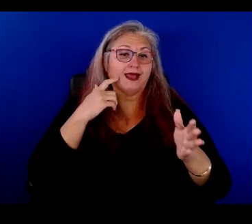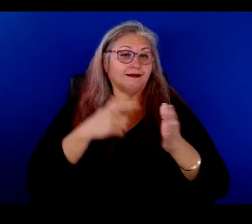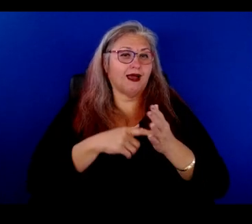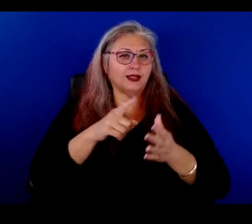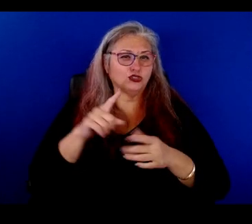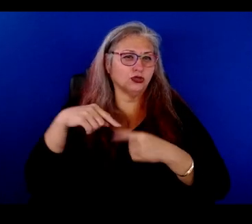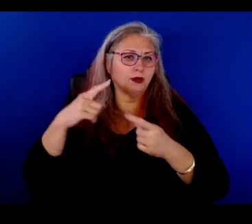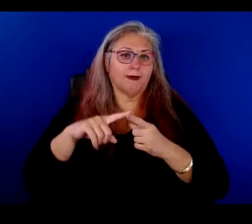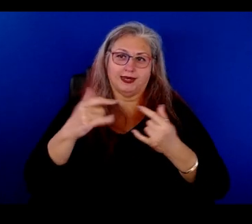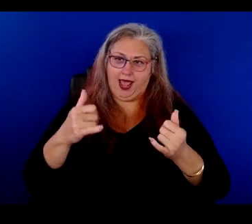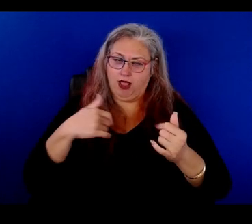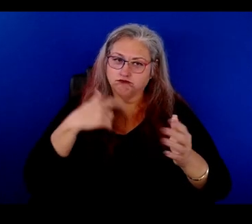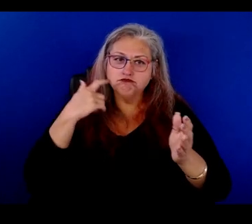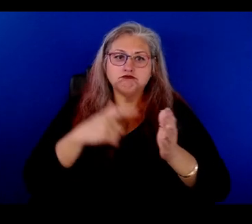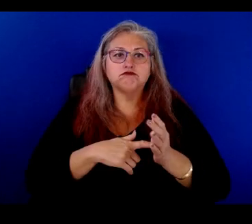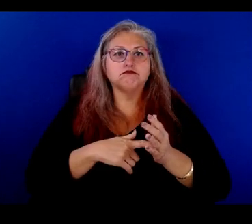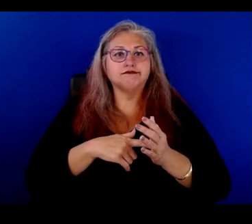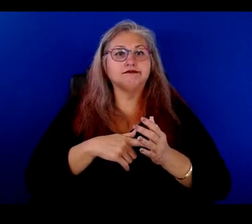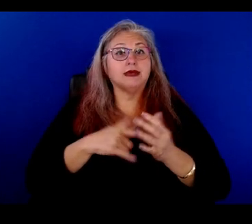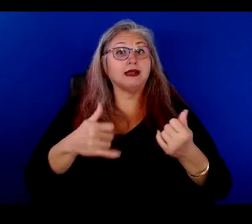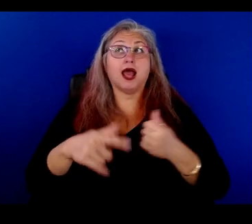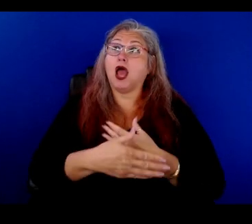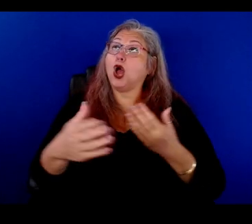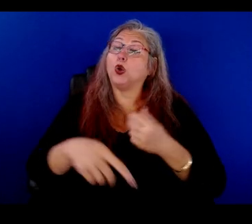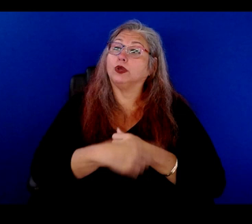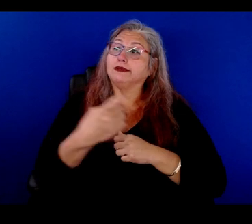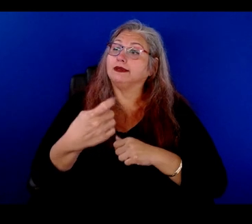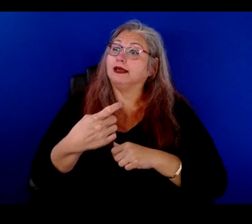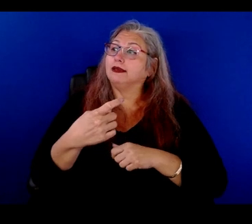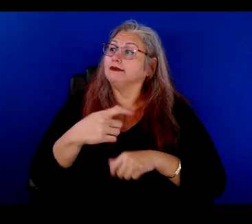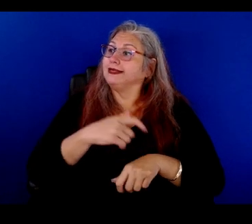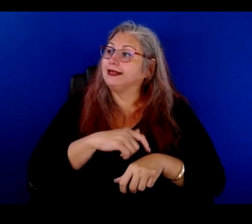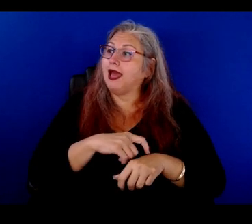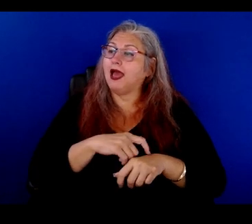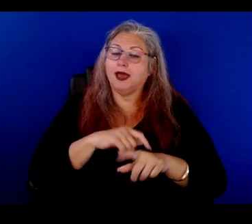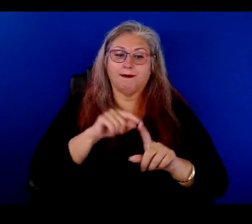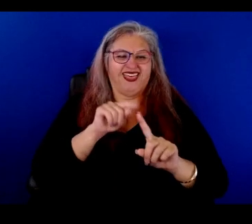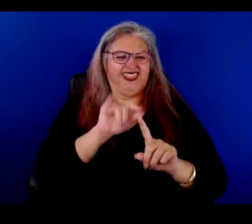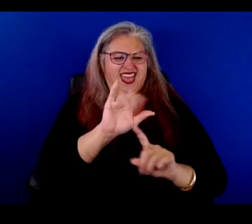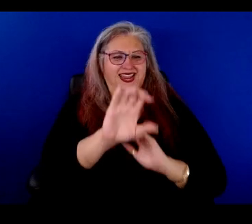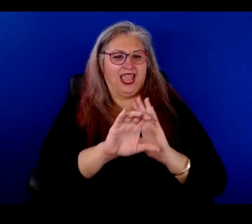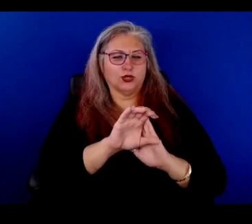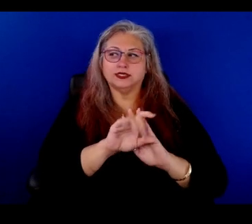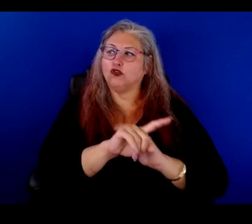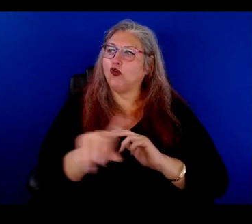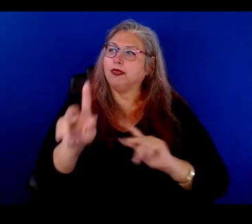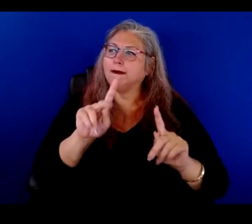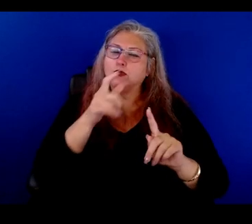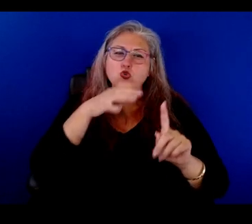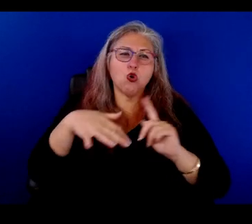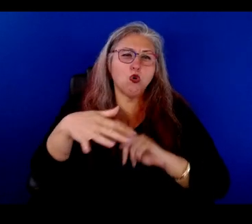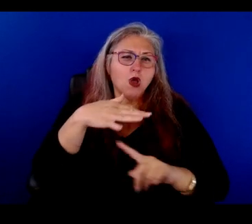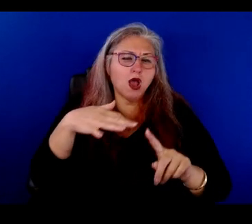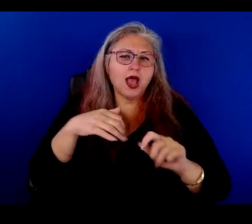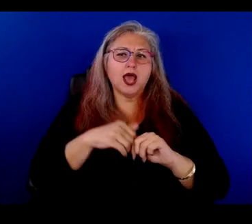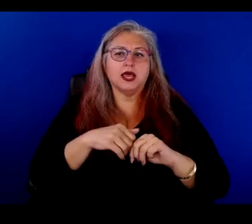for that, but we are now. And it's a time now when that, that characteristic of the people around you who